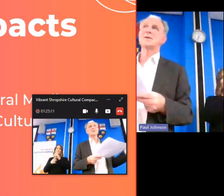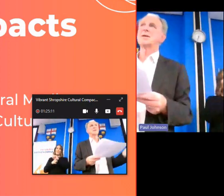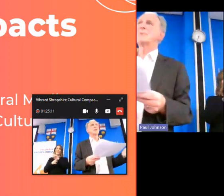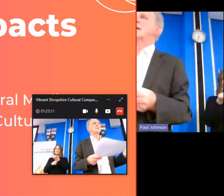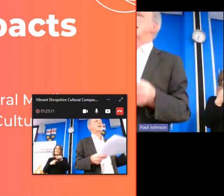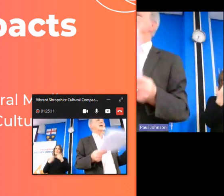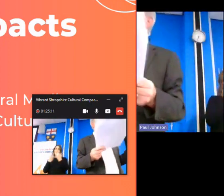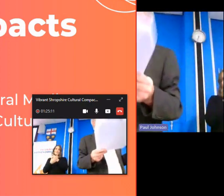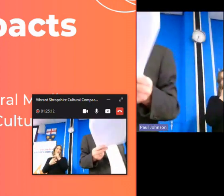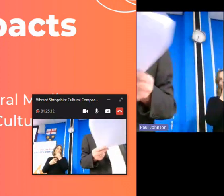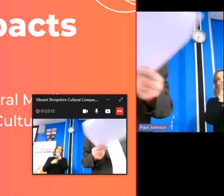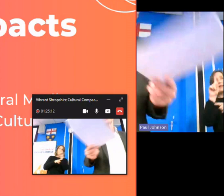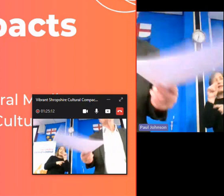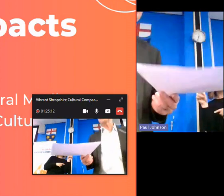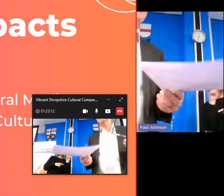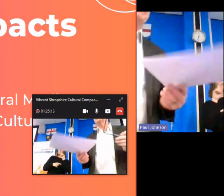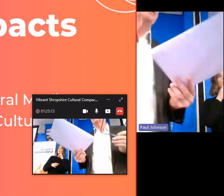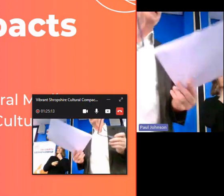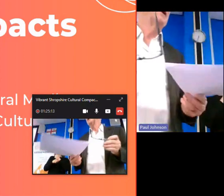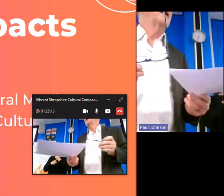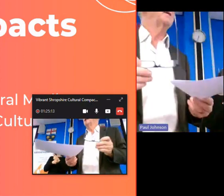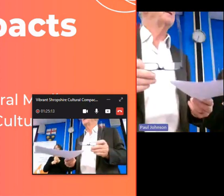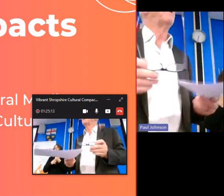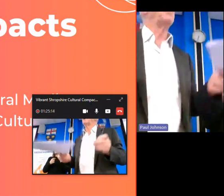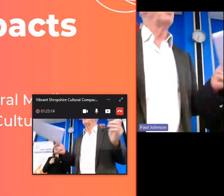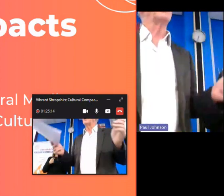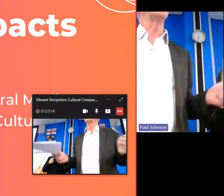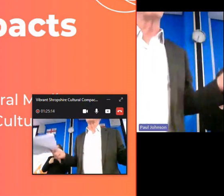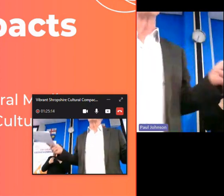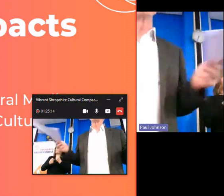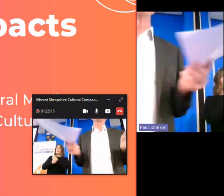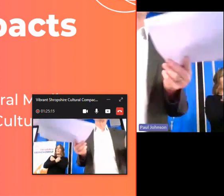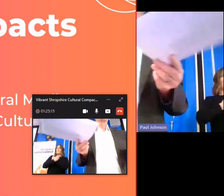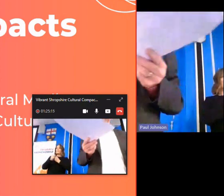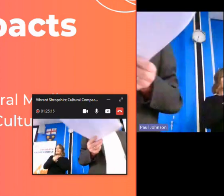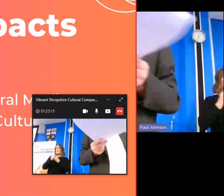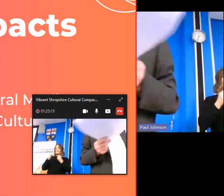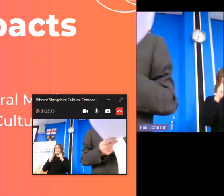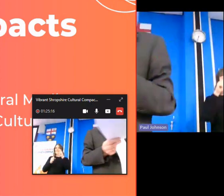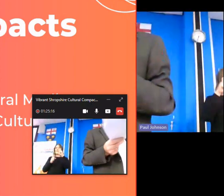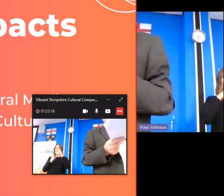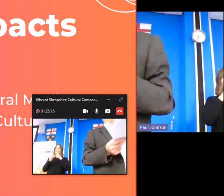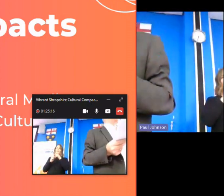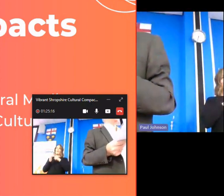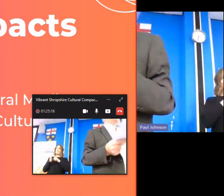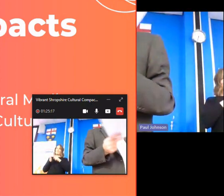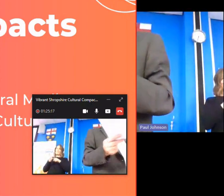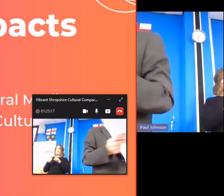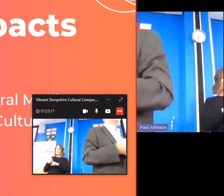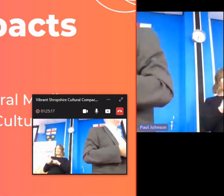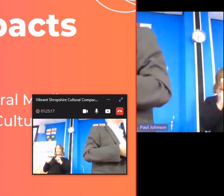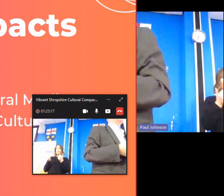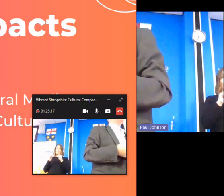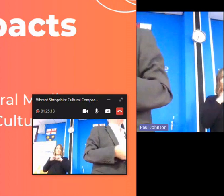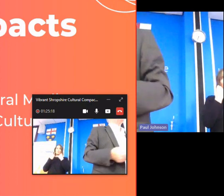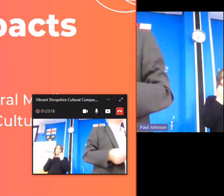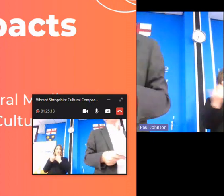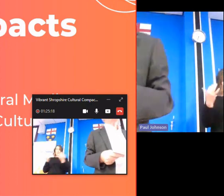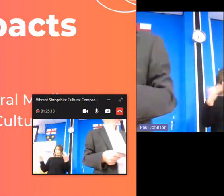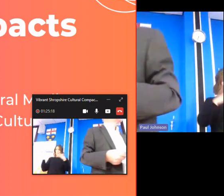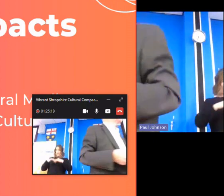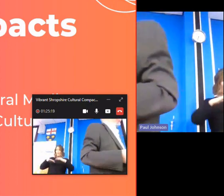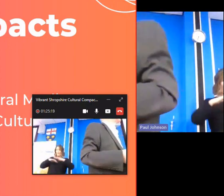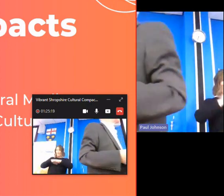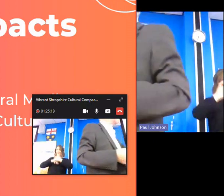this evening certainly well it will be around capacity it's very well to bring these groups together and so on uh but to progress them